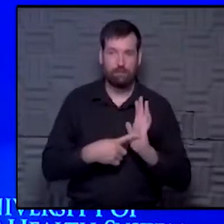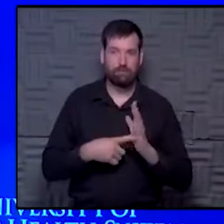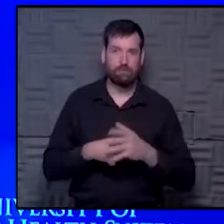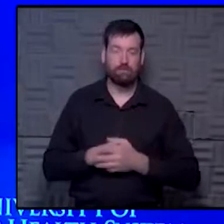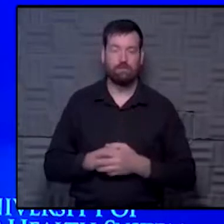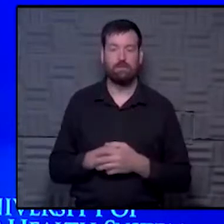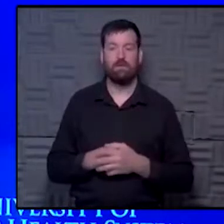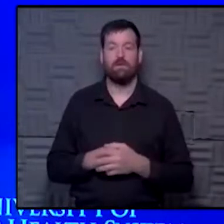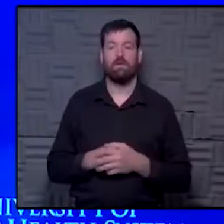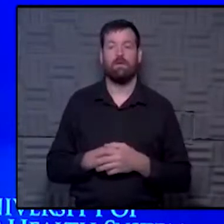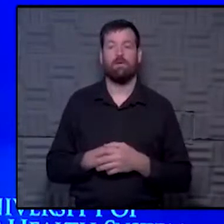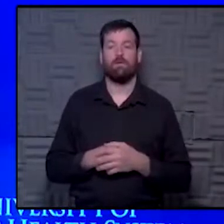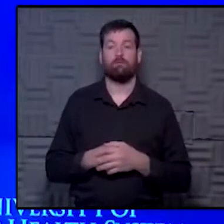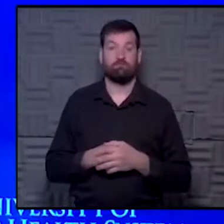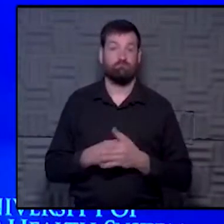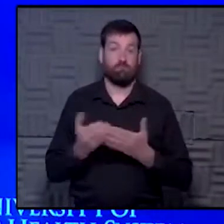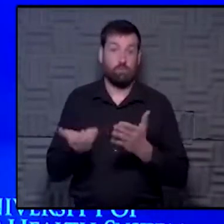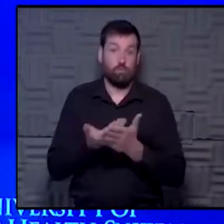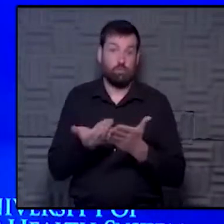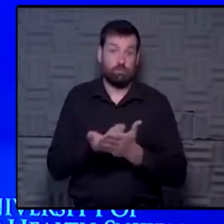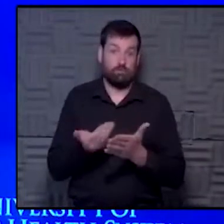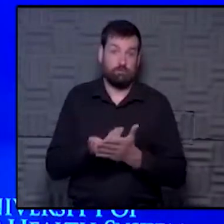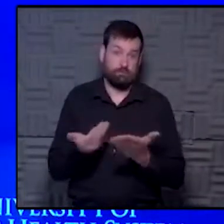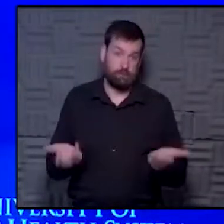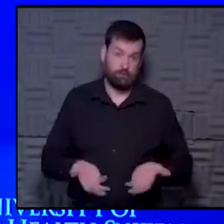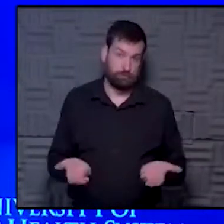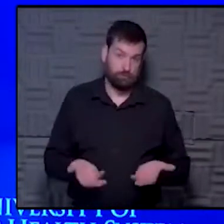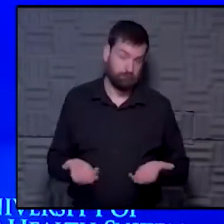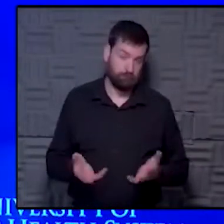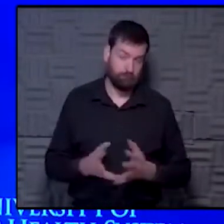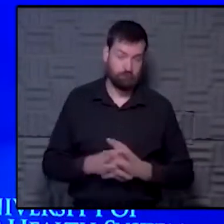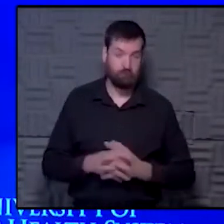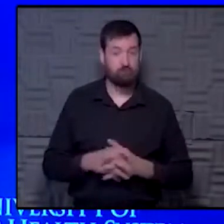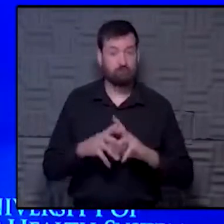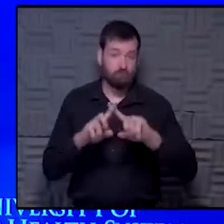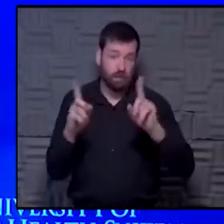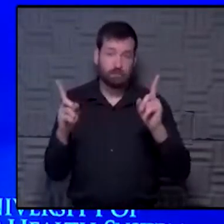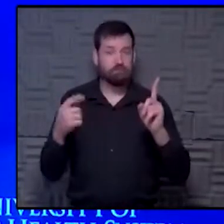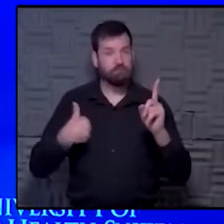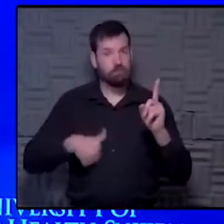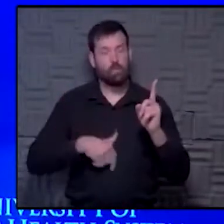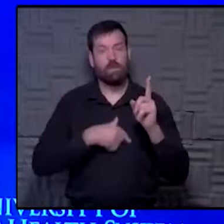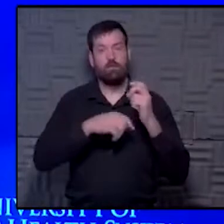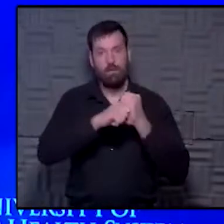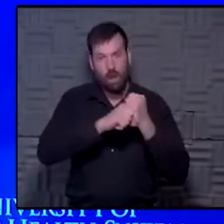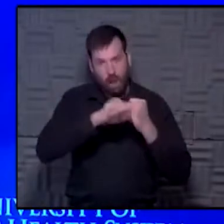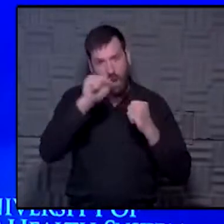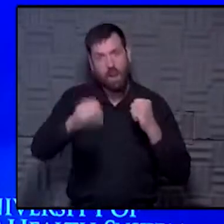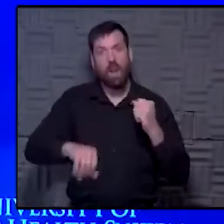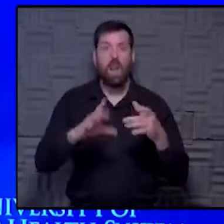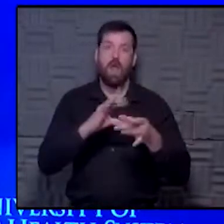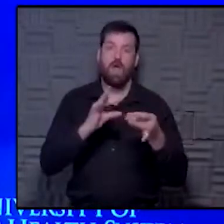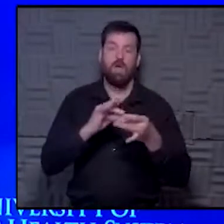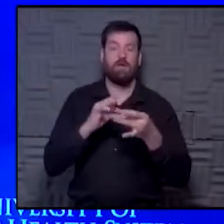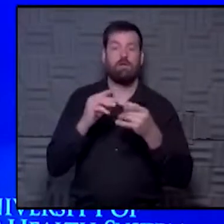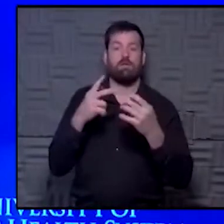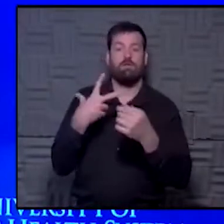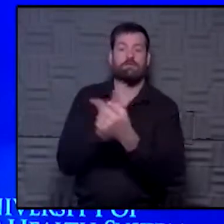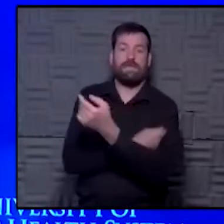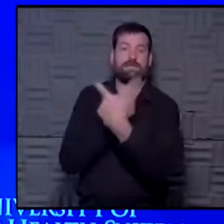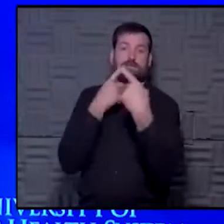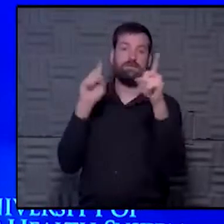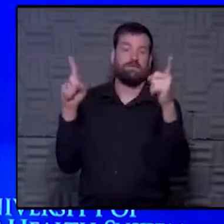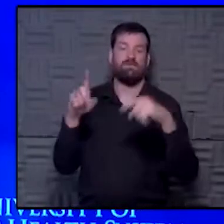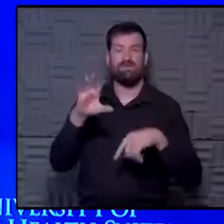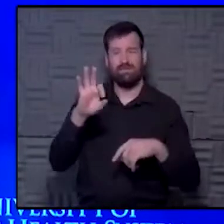And so that's new for us. Although, as we've talked about at length, the vaccine efficacy at 94